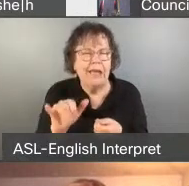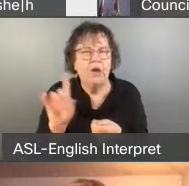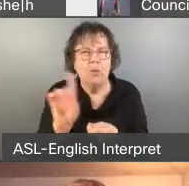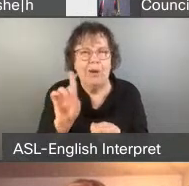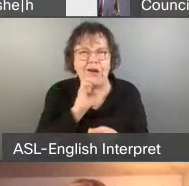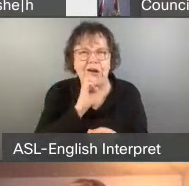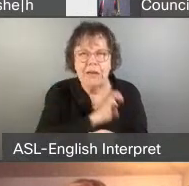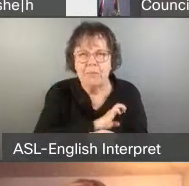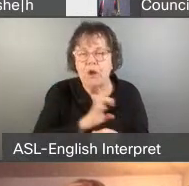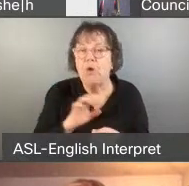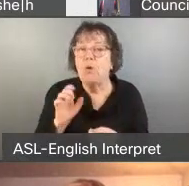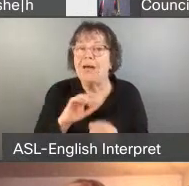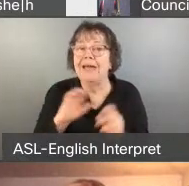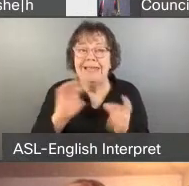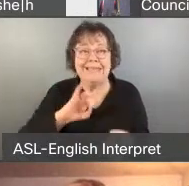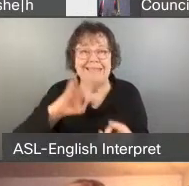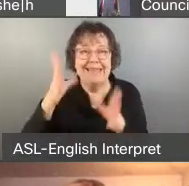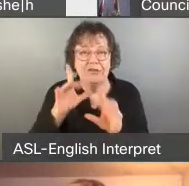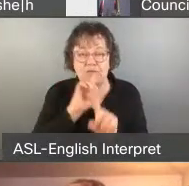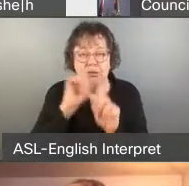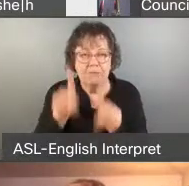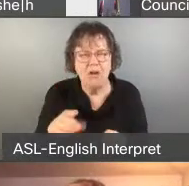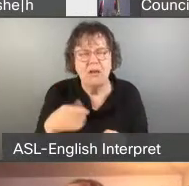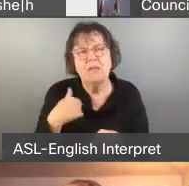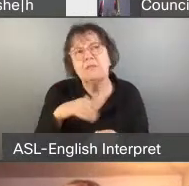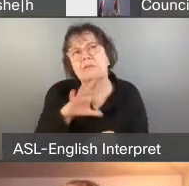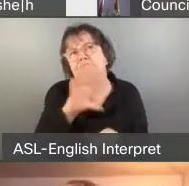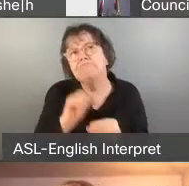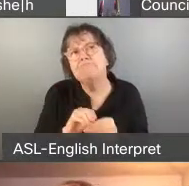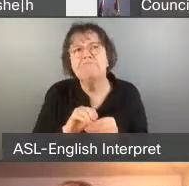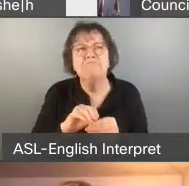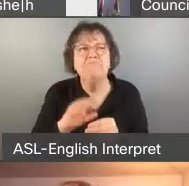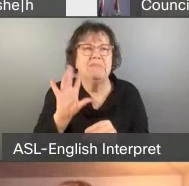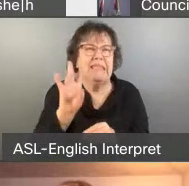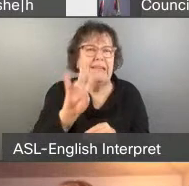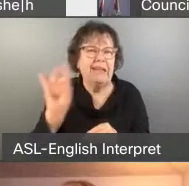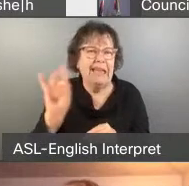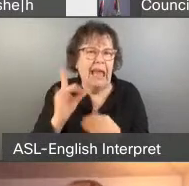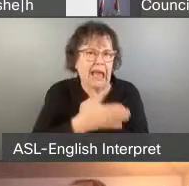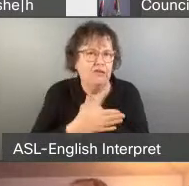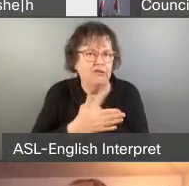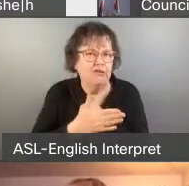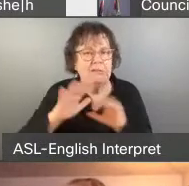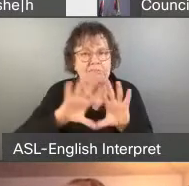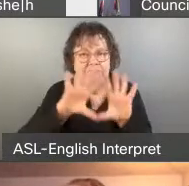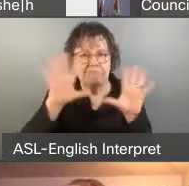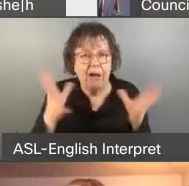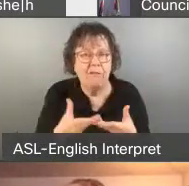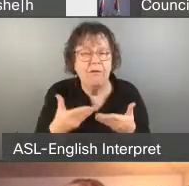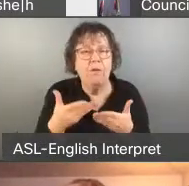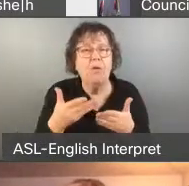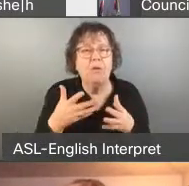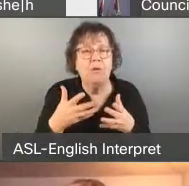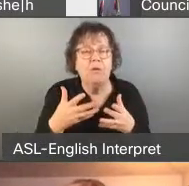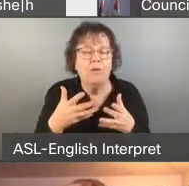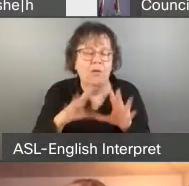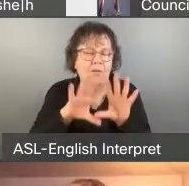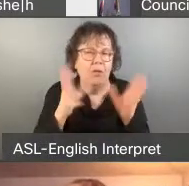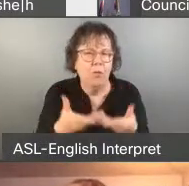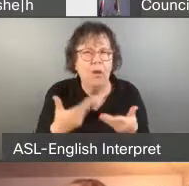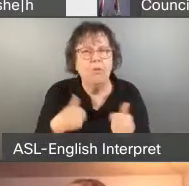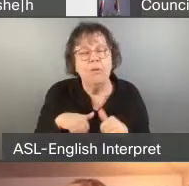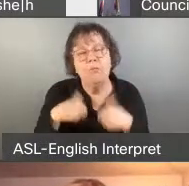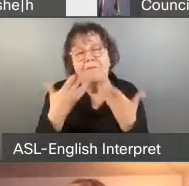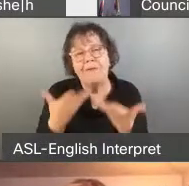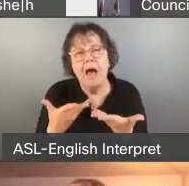response agency. We've run about 240 ops in 78 countries around the world. We actually do a lot of domestic programming here in which we